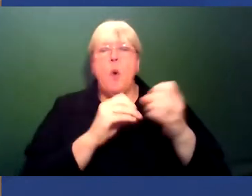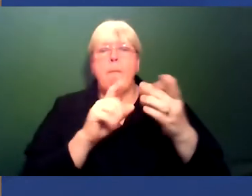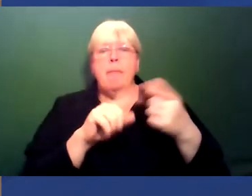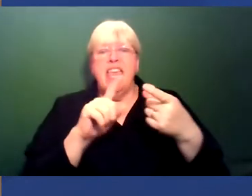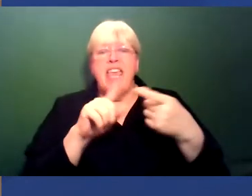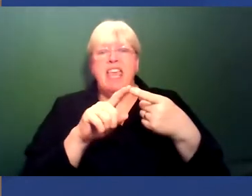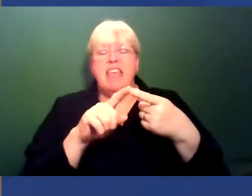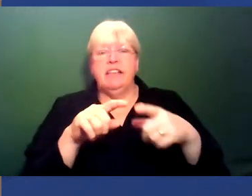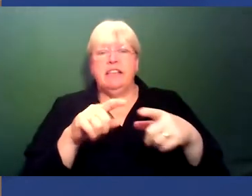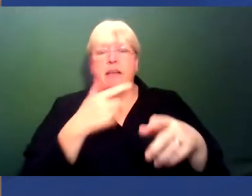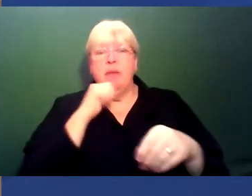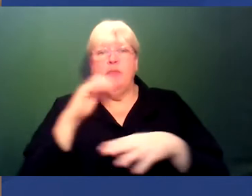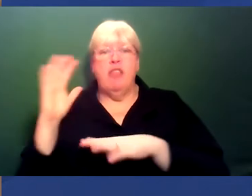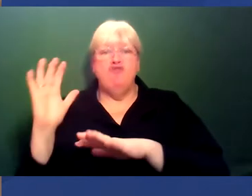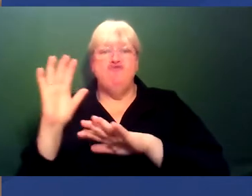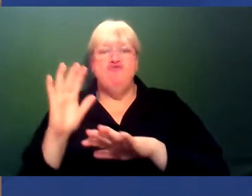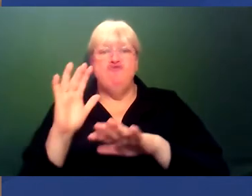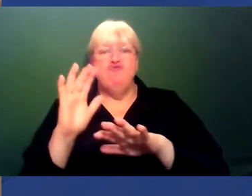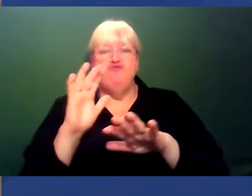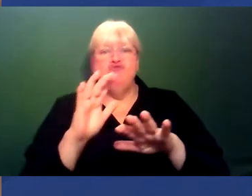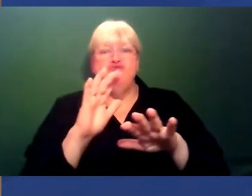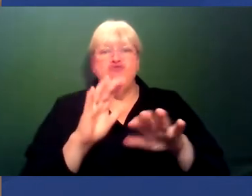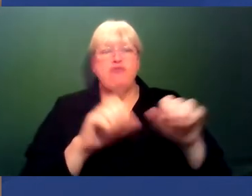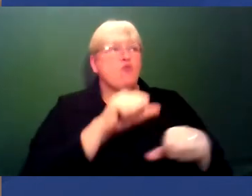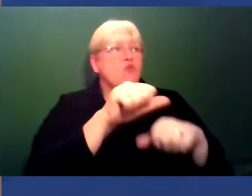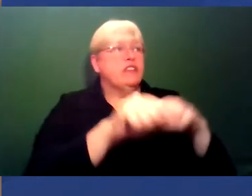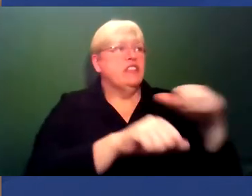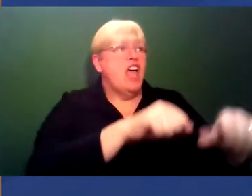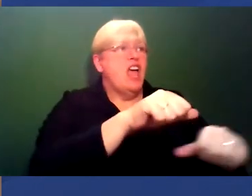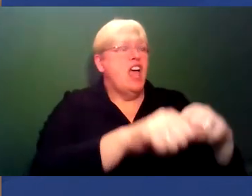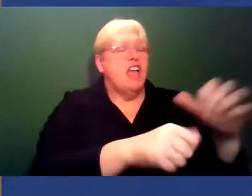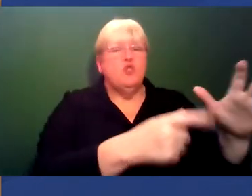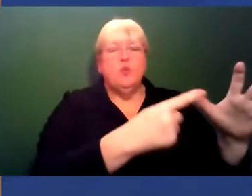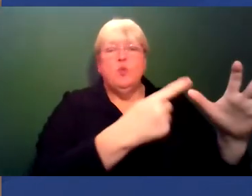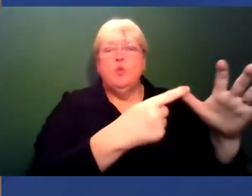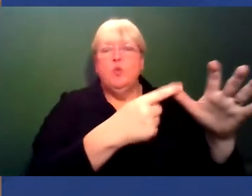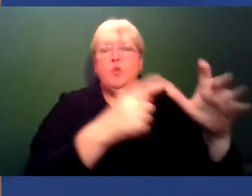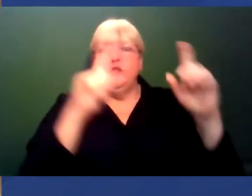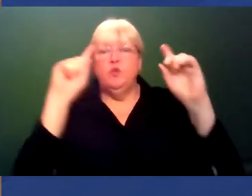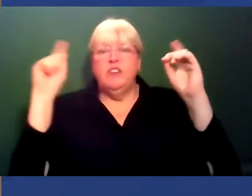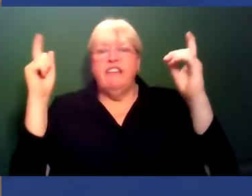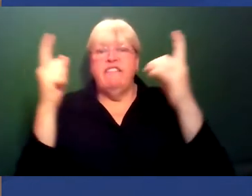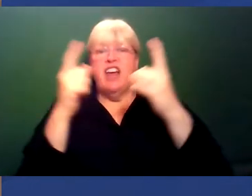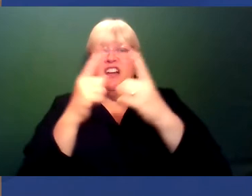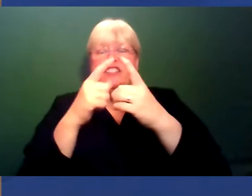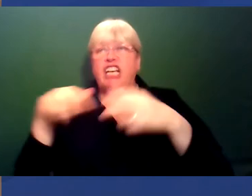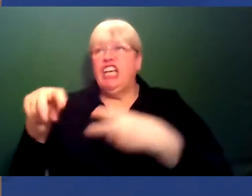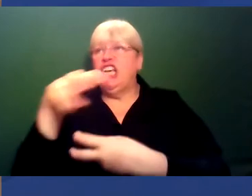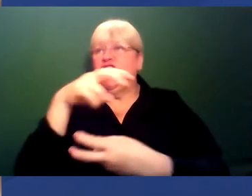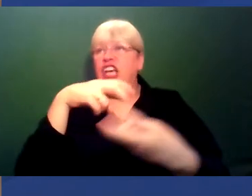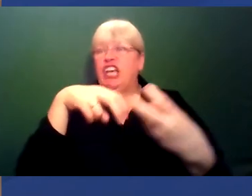have all these people in them, and they have all these processes, and the university, quote-unquote, the institution just wanders around